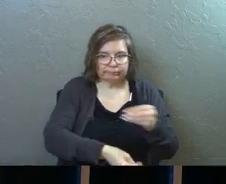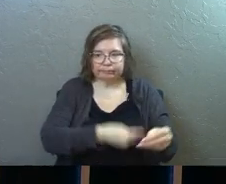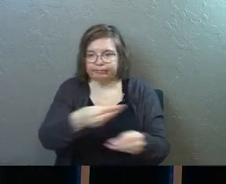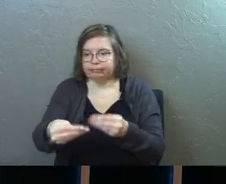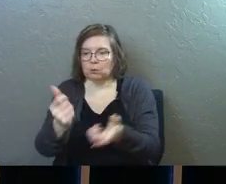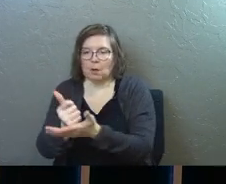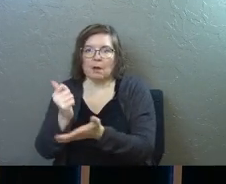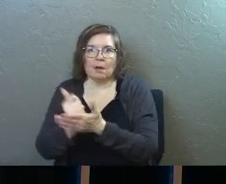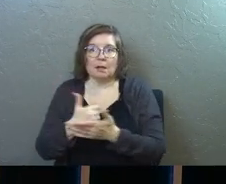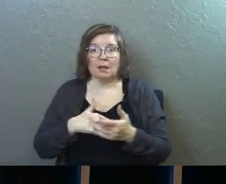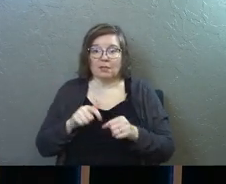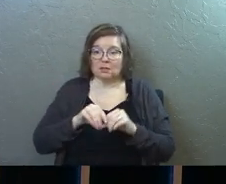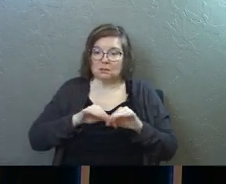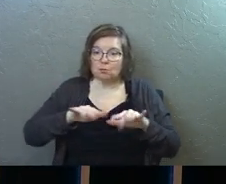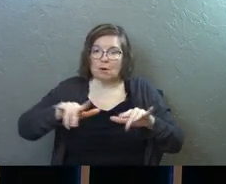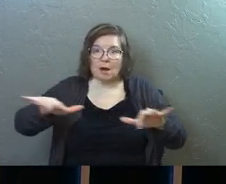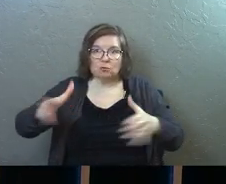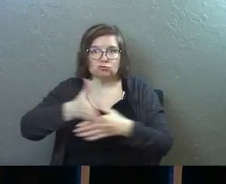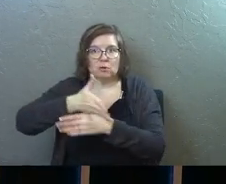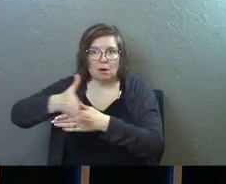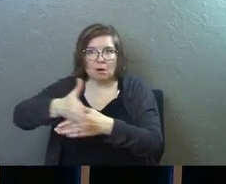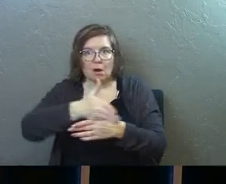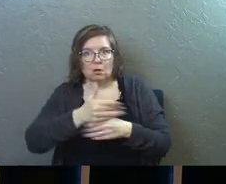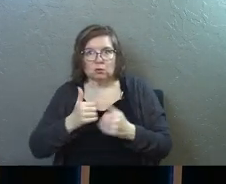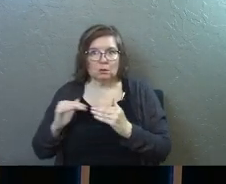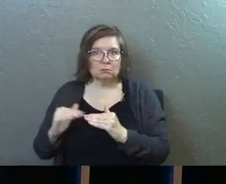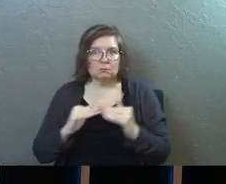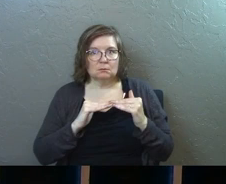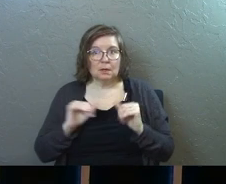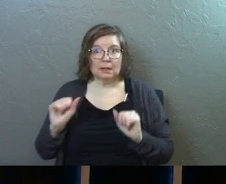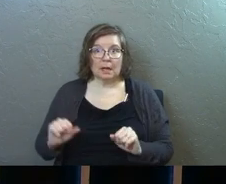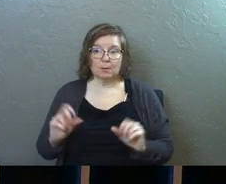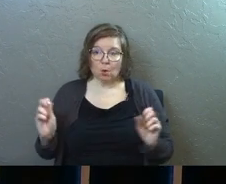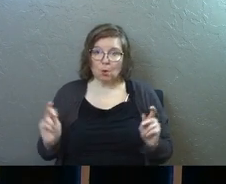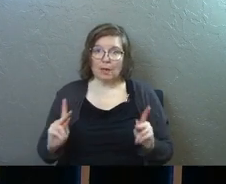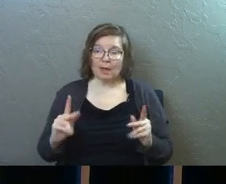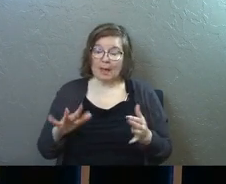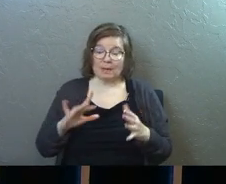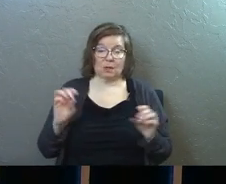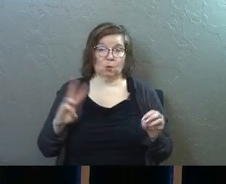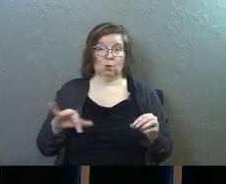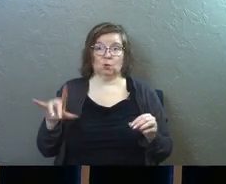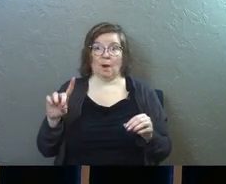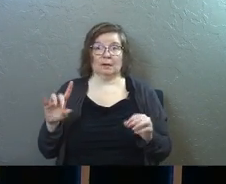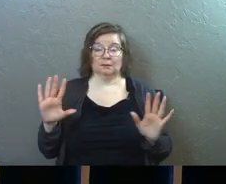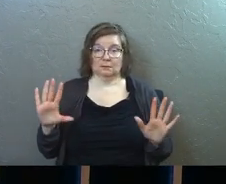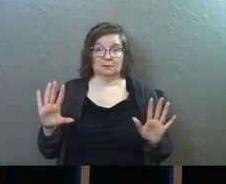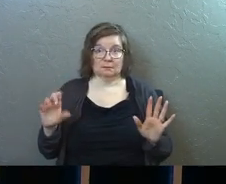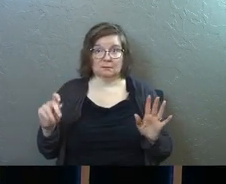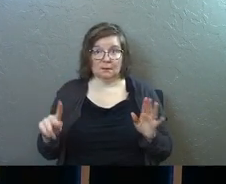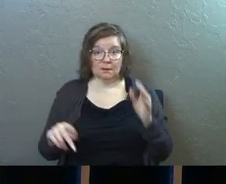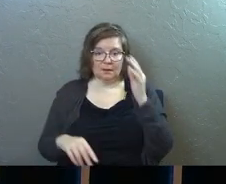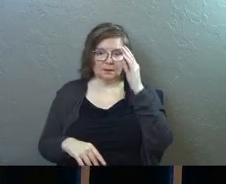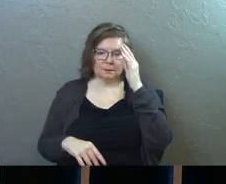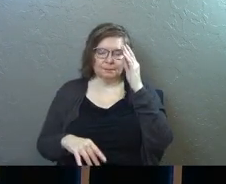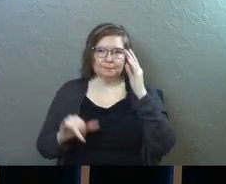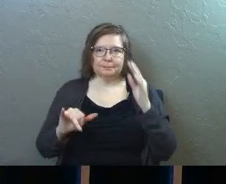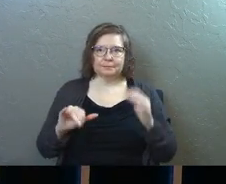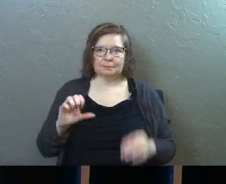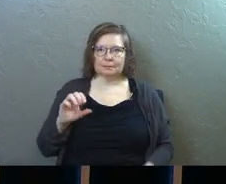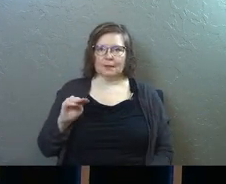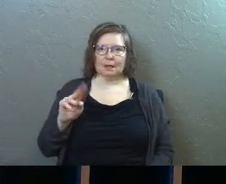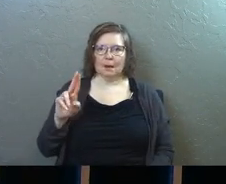to the apostles and then they're spreading it out and sharing it so that everybody can be okay. I mean, it was wild, okay? This is like a little